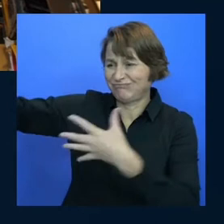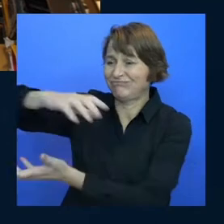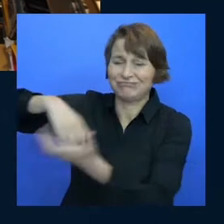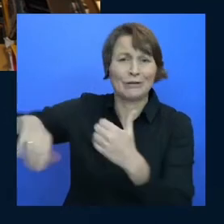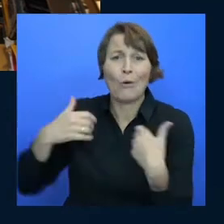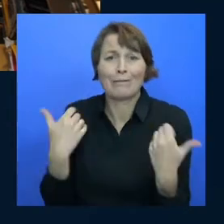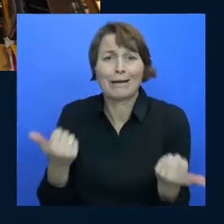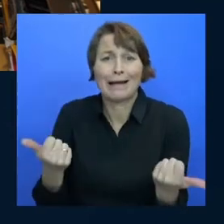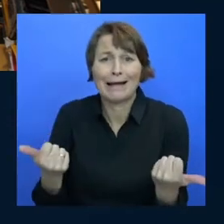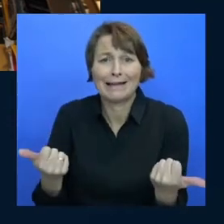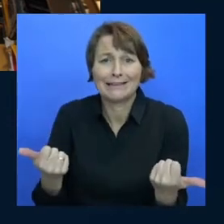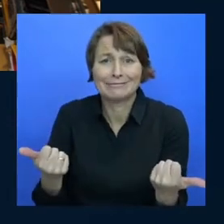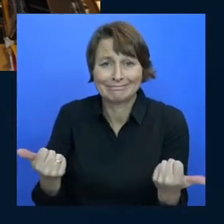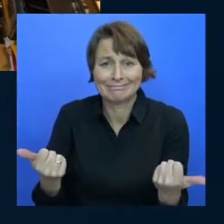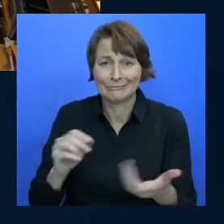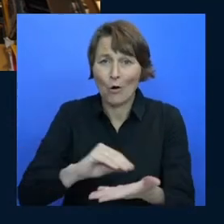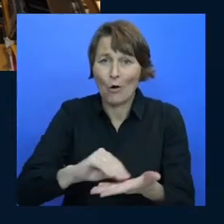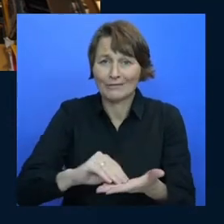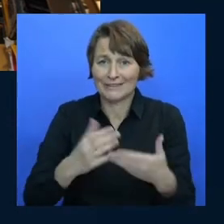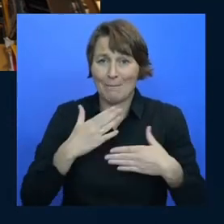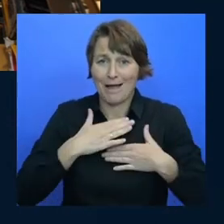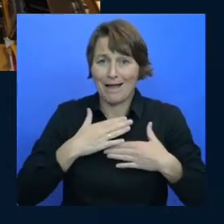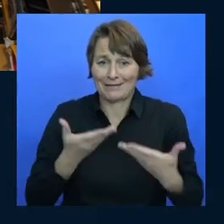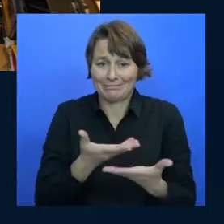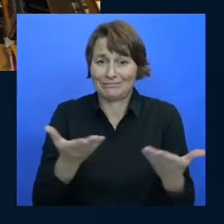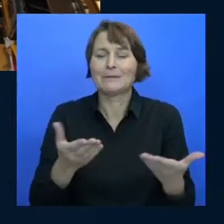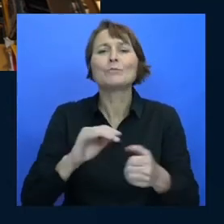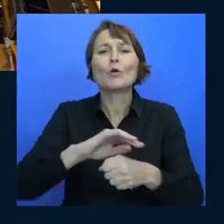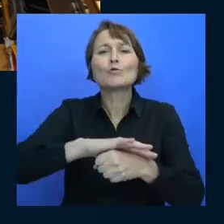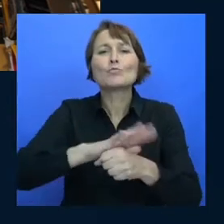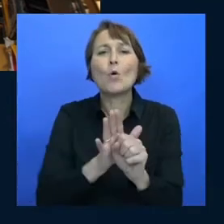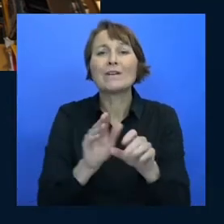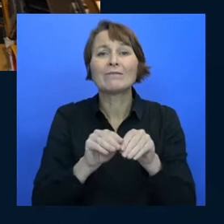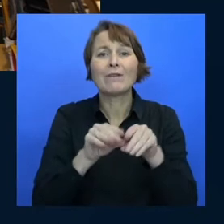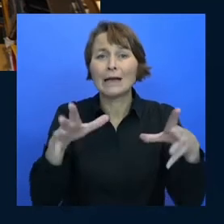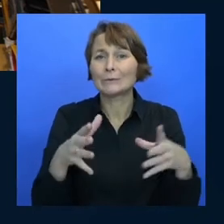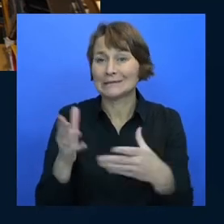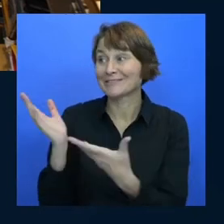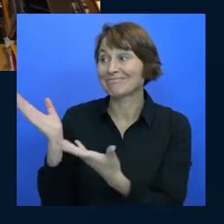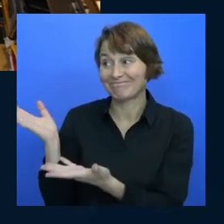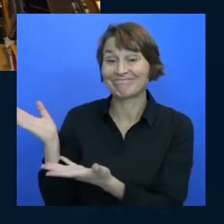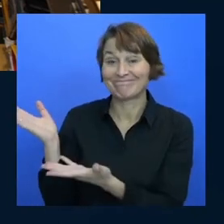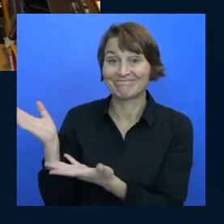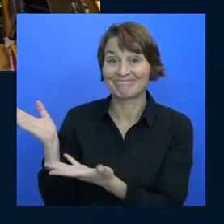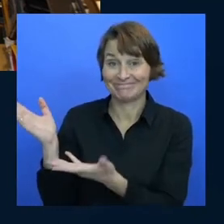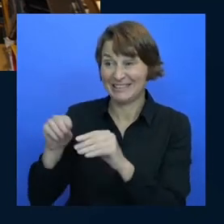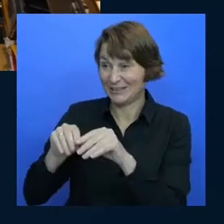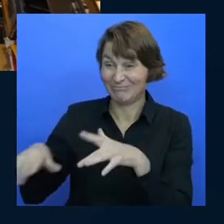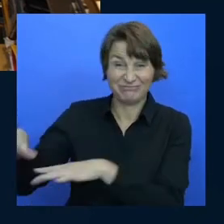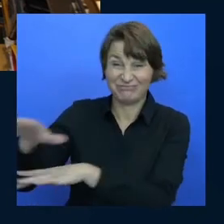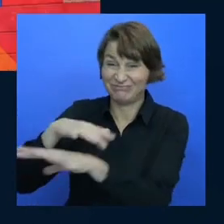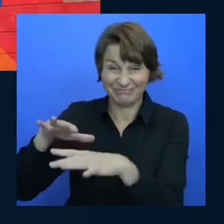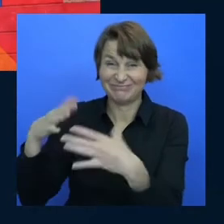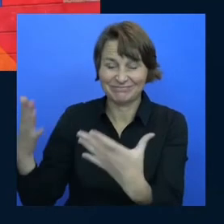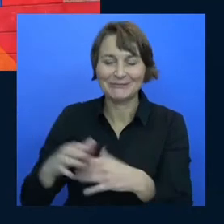in the middle of the the rona virus here okay so our first our first